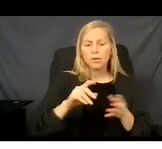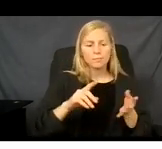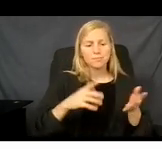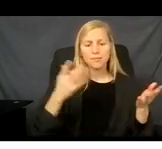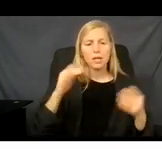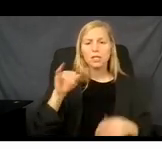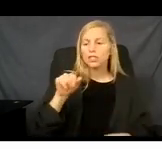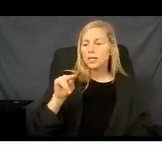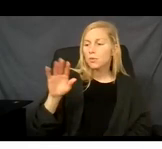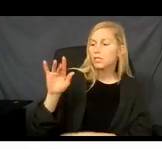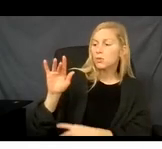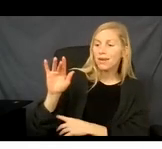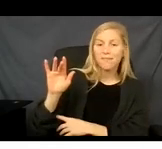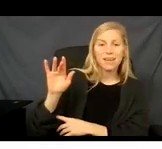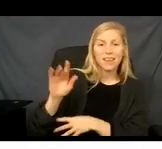of January,